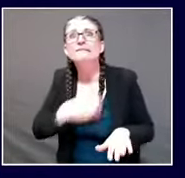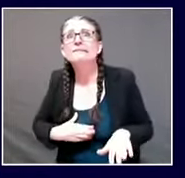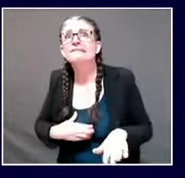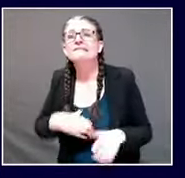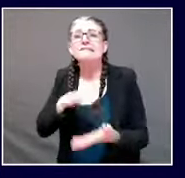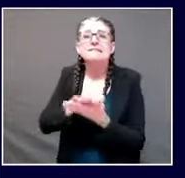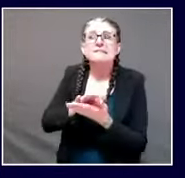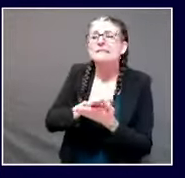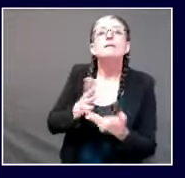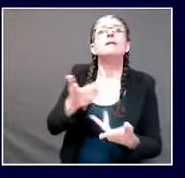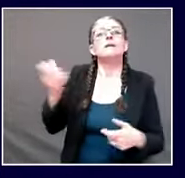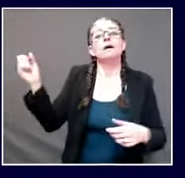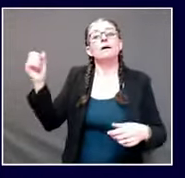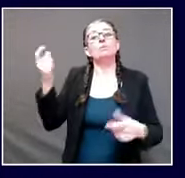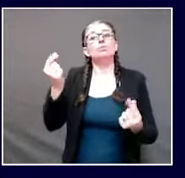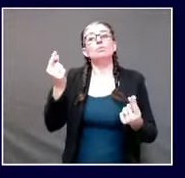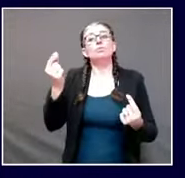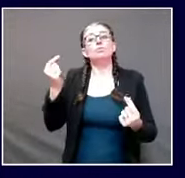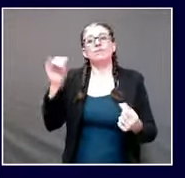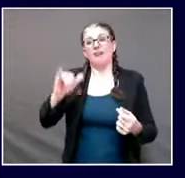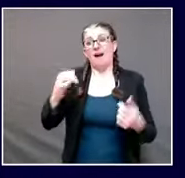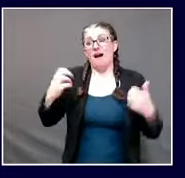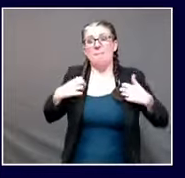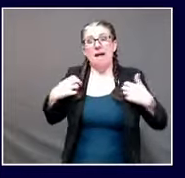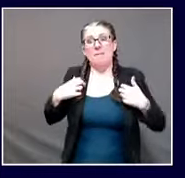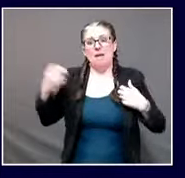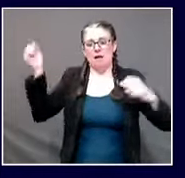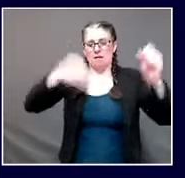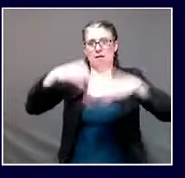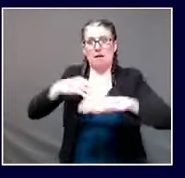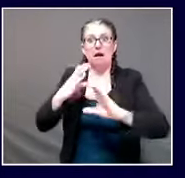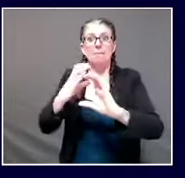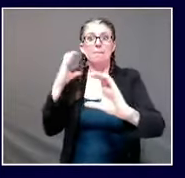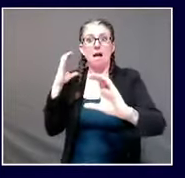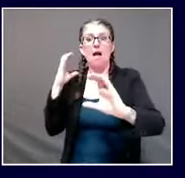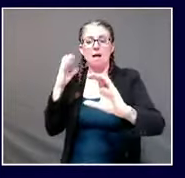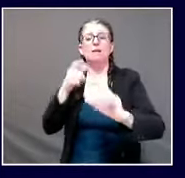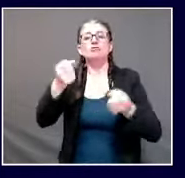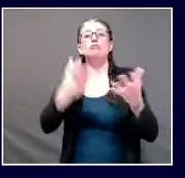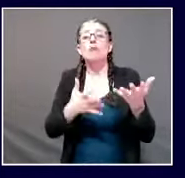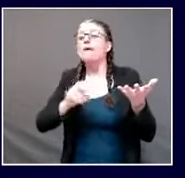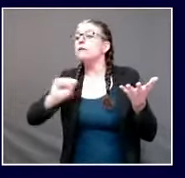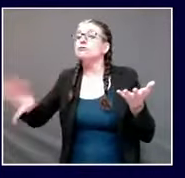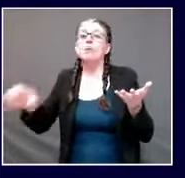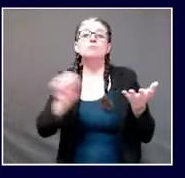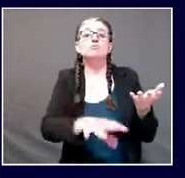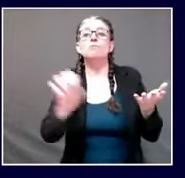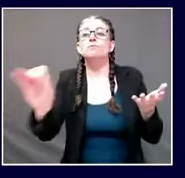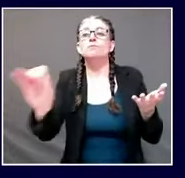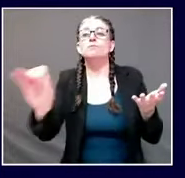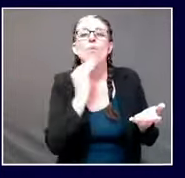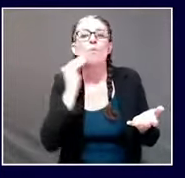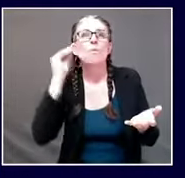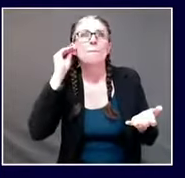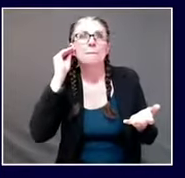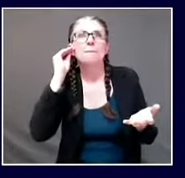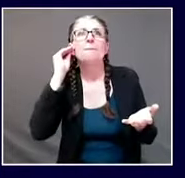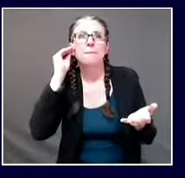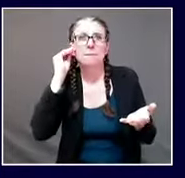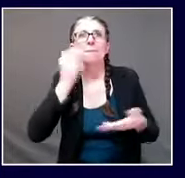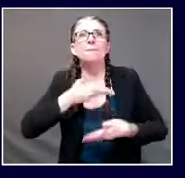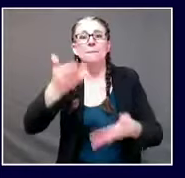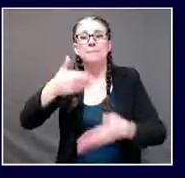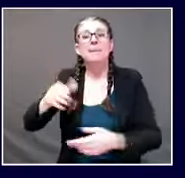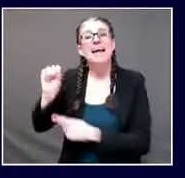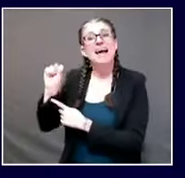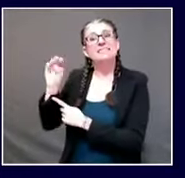pivoted to make secure drop boxes, ballot drop boxes, to allow people to vote without risking exposure to the virus.